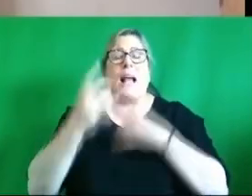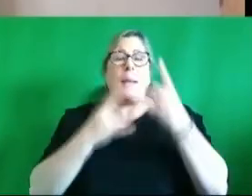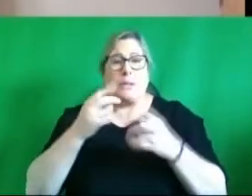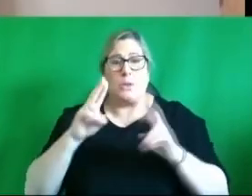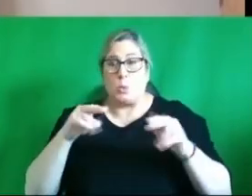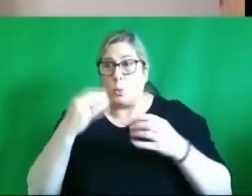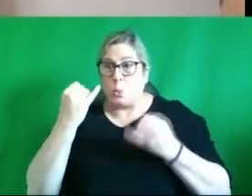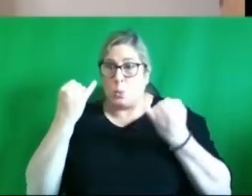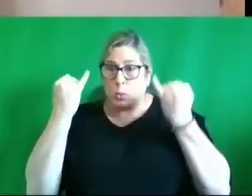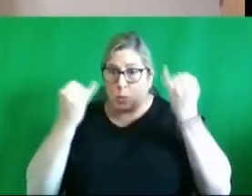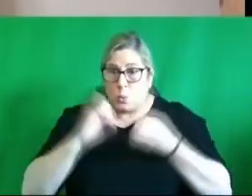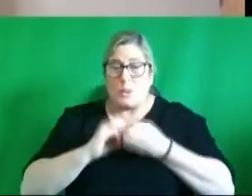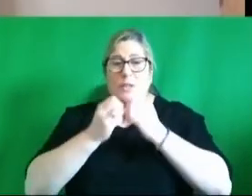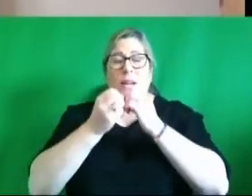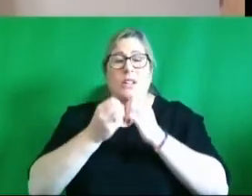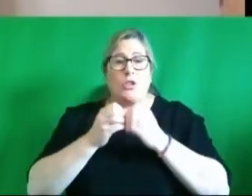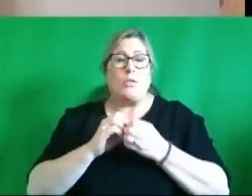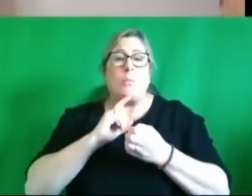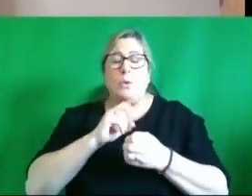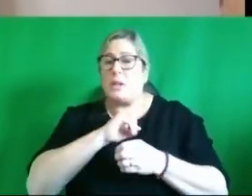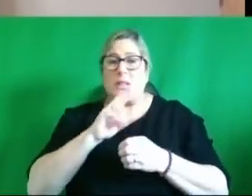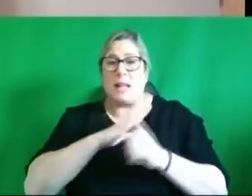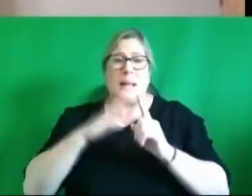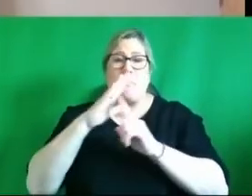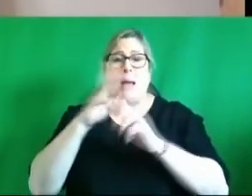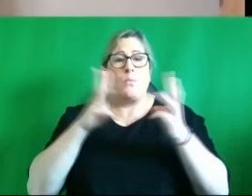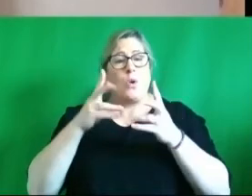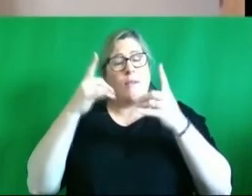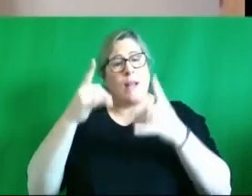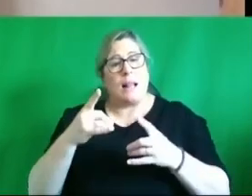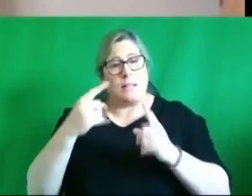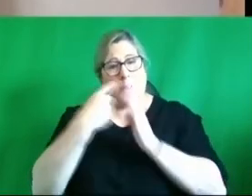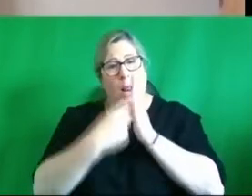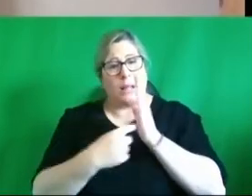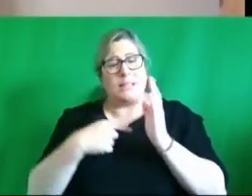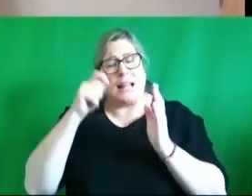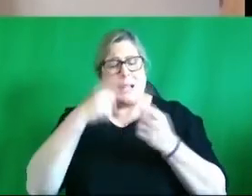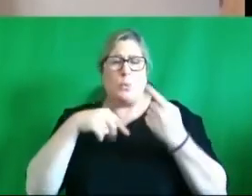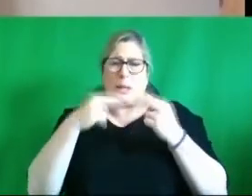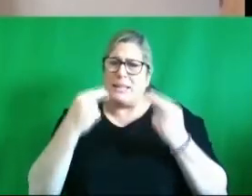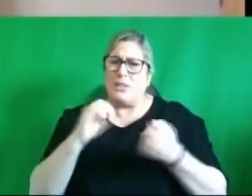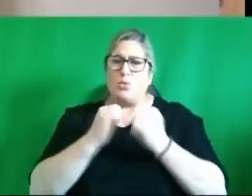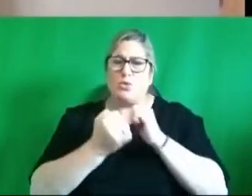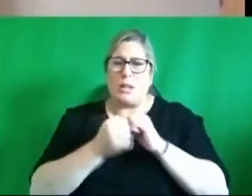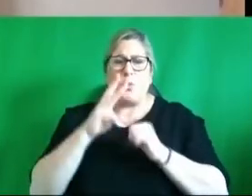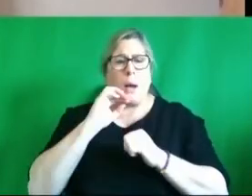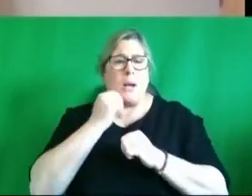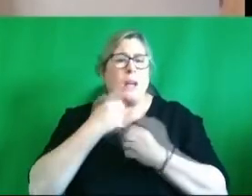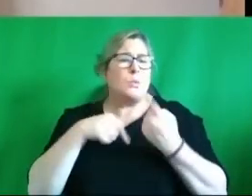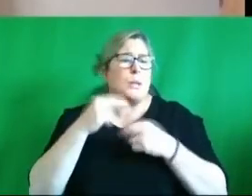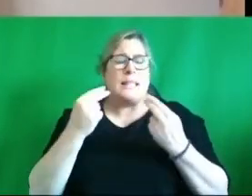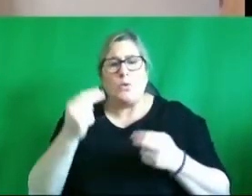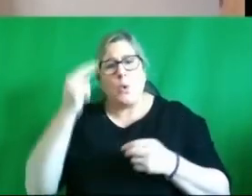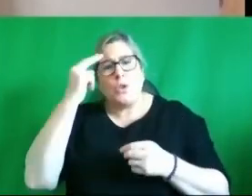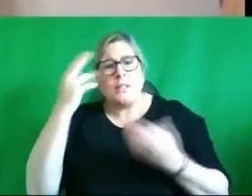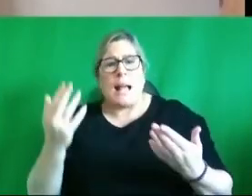creative but it isn't the main work of health policy and i think we do have to change that because we have to understand how can you get this